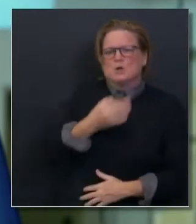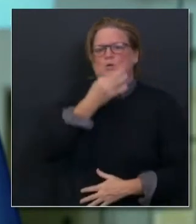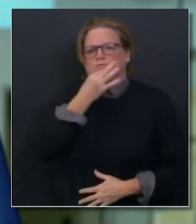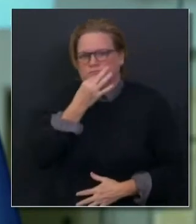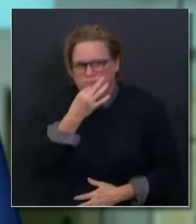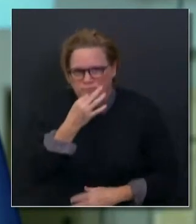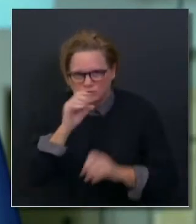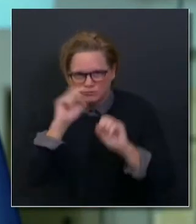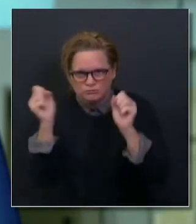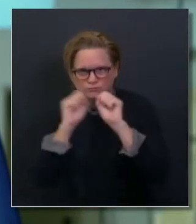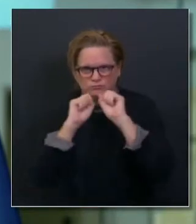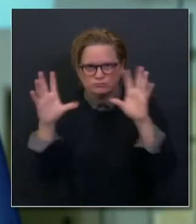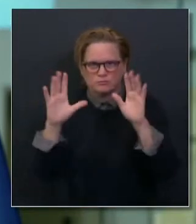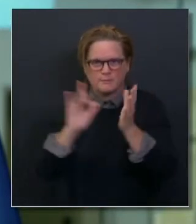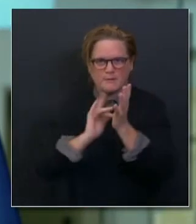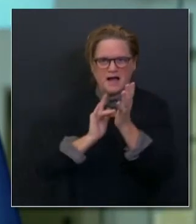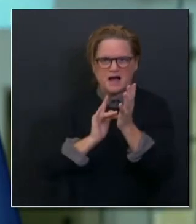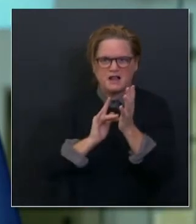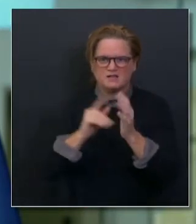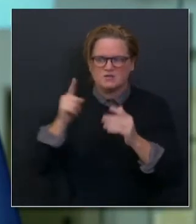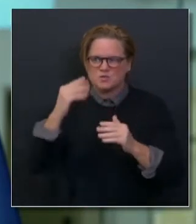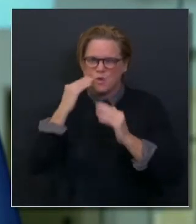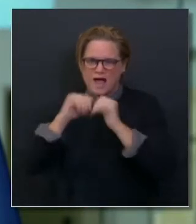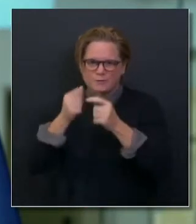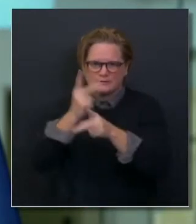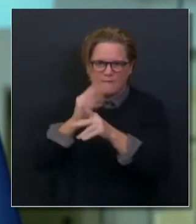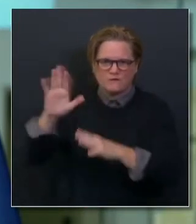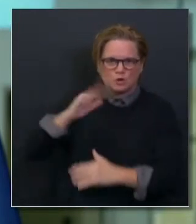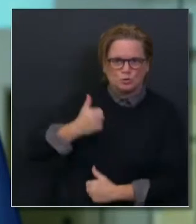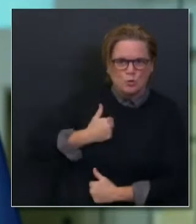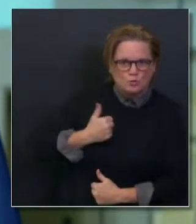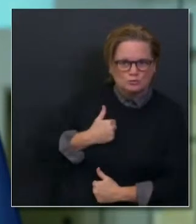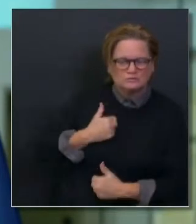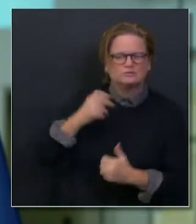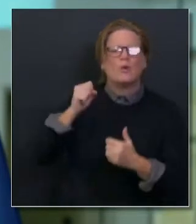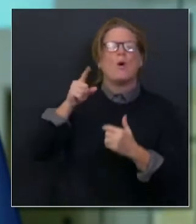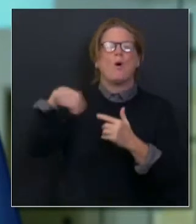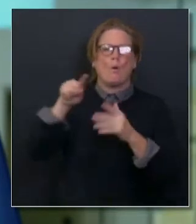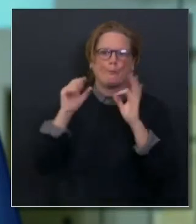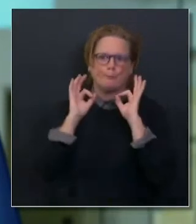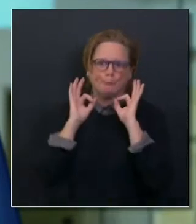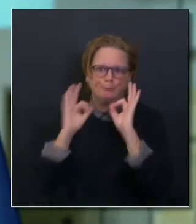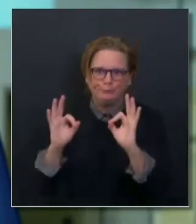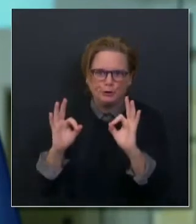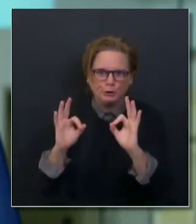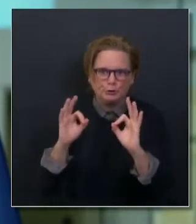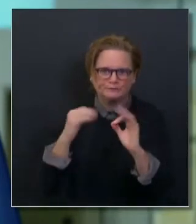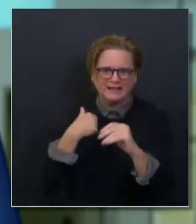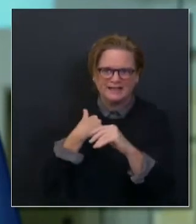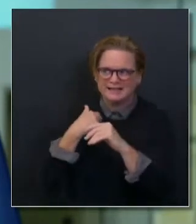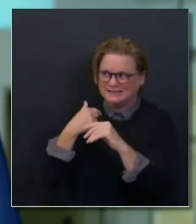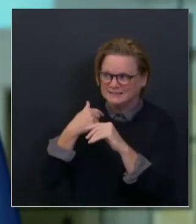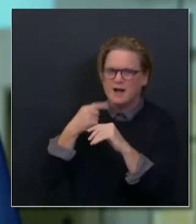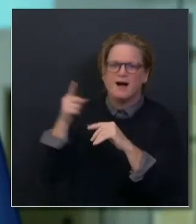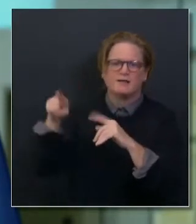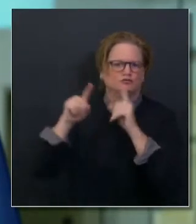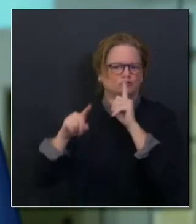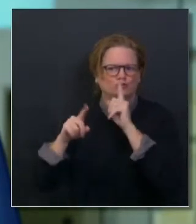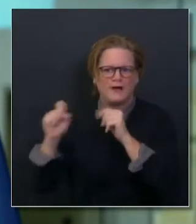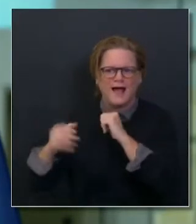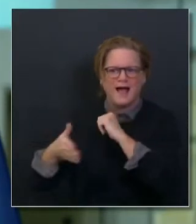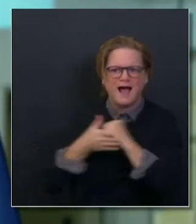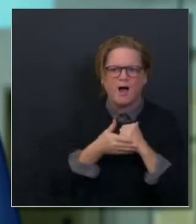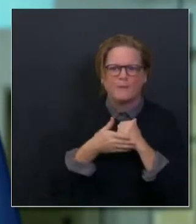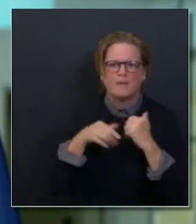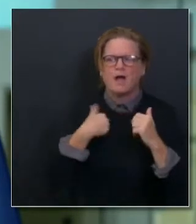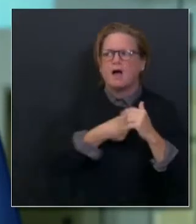these personnel. And so we have had that conversation. It's not been formalized with our federal partners. We've had it internally